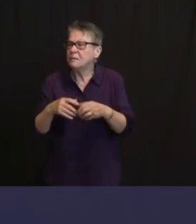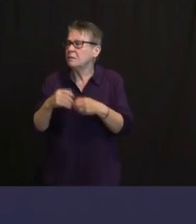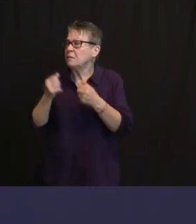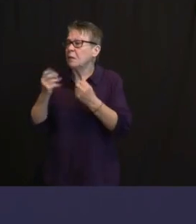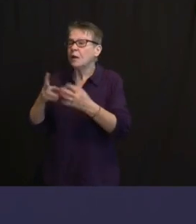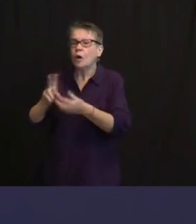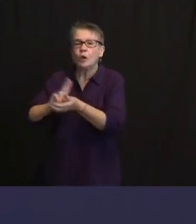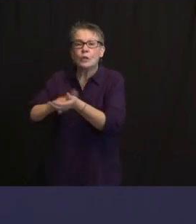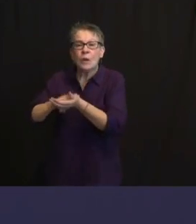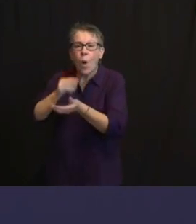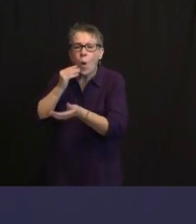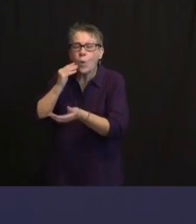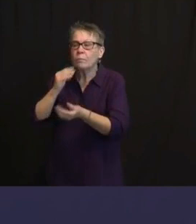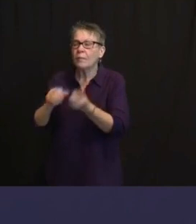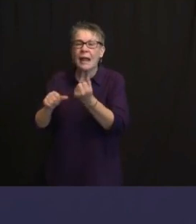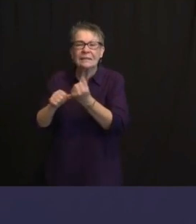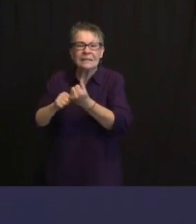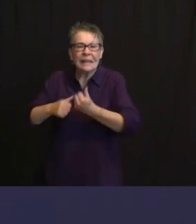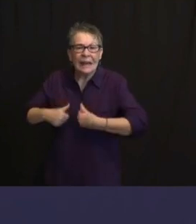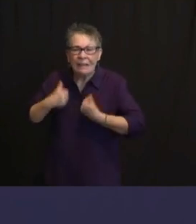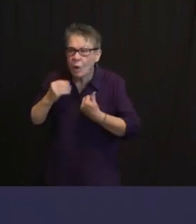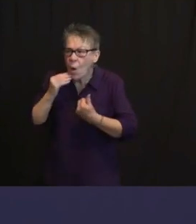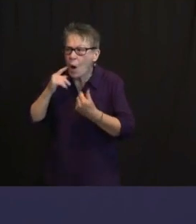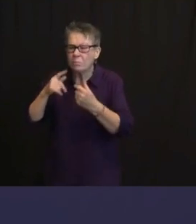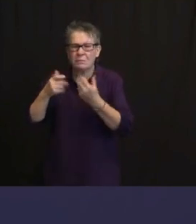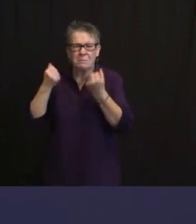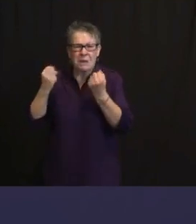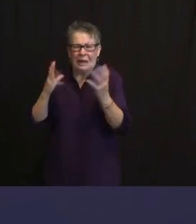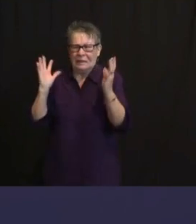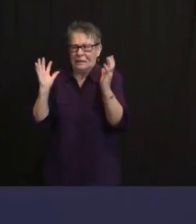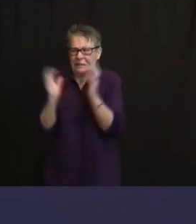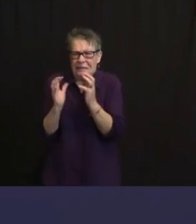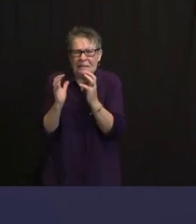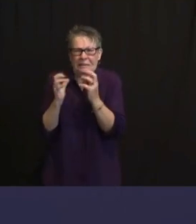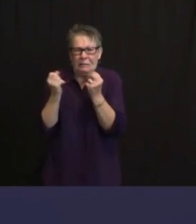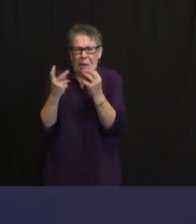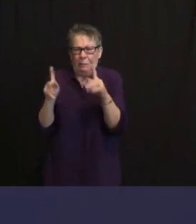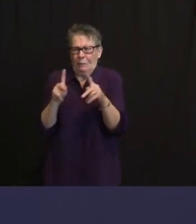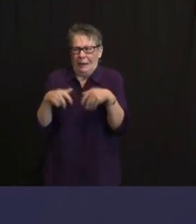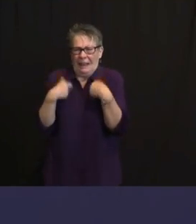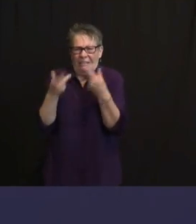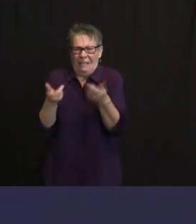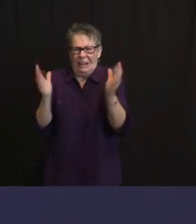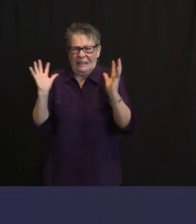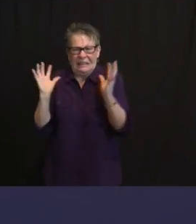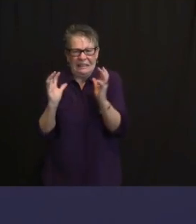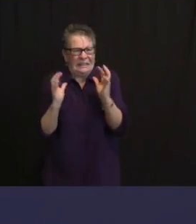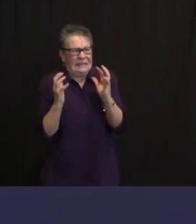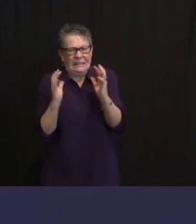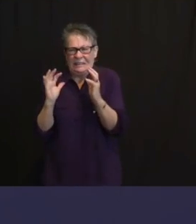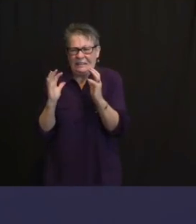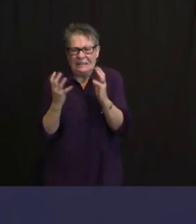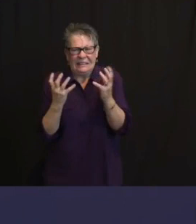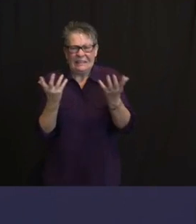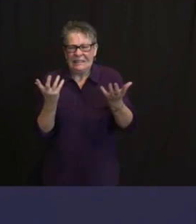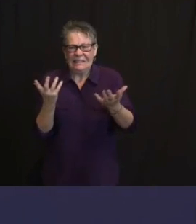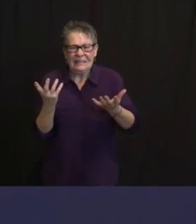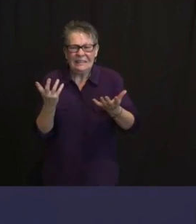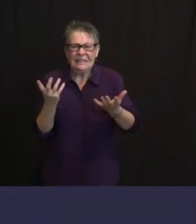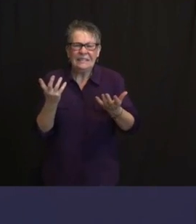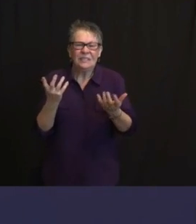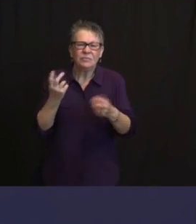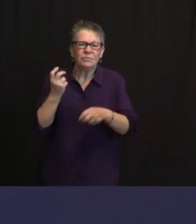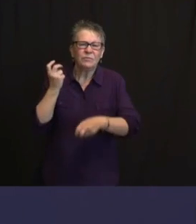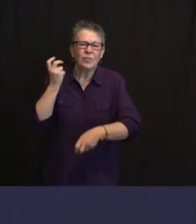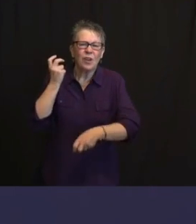CASES A GOOD THING. NOT IN THIS CASE. SO WE HAD SEEN LESS OF A REDUCTION IN CASES AND HOSPITALIZATIONS THAN OTHER